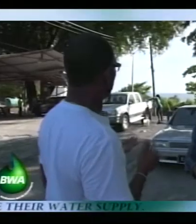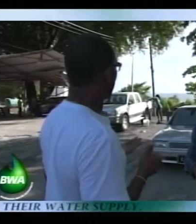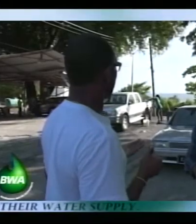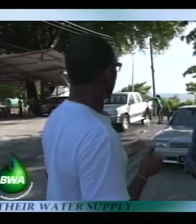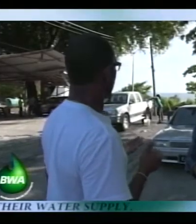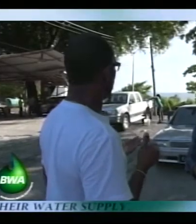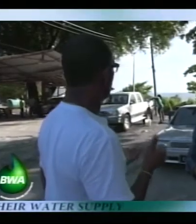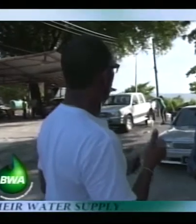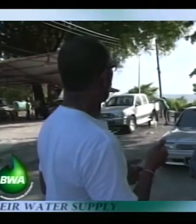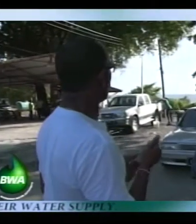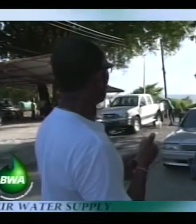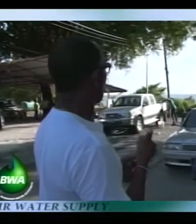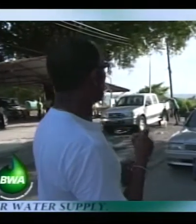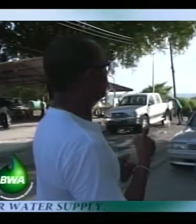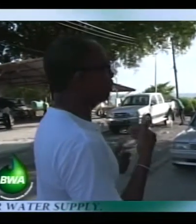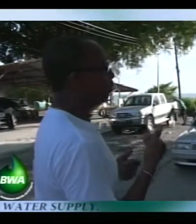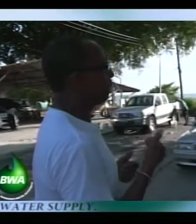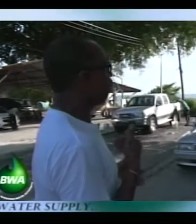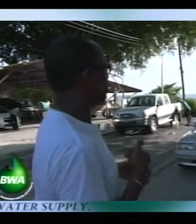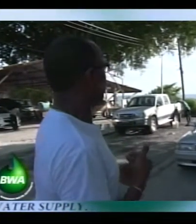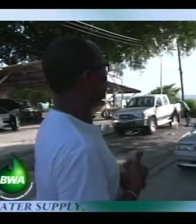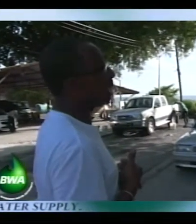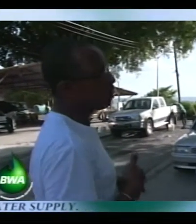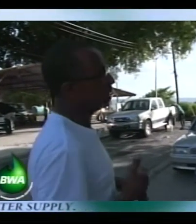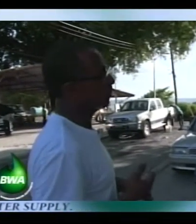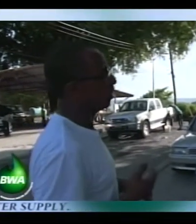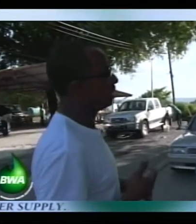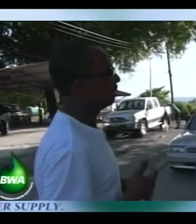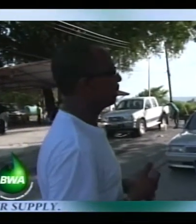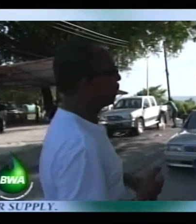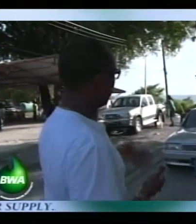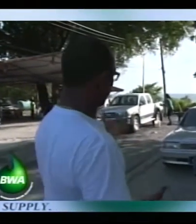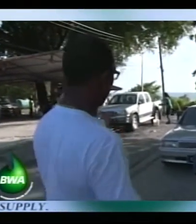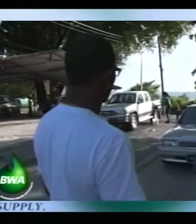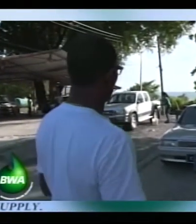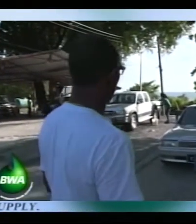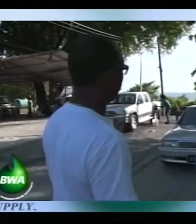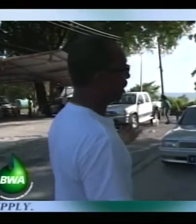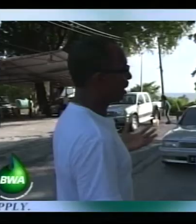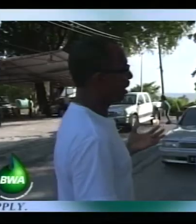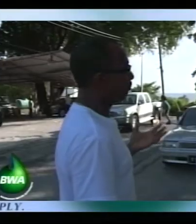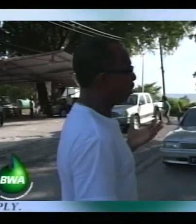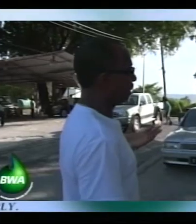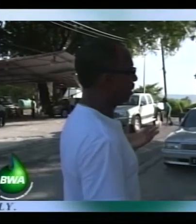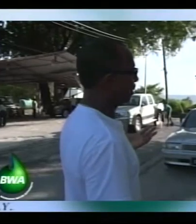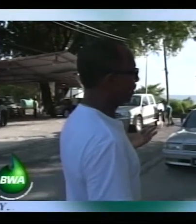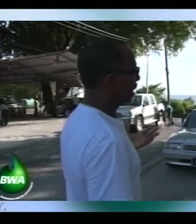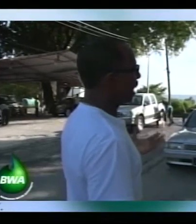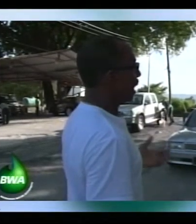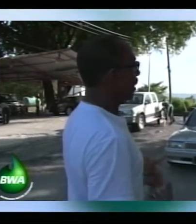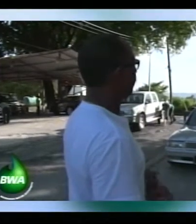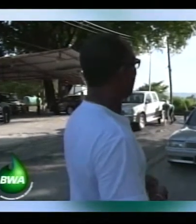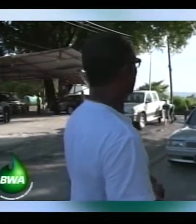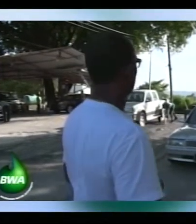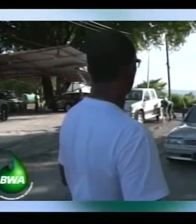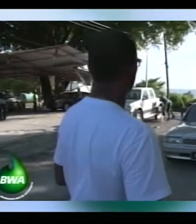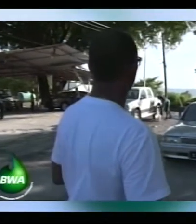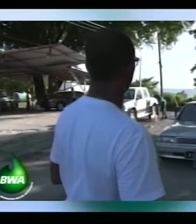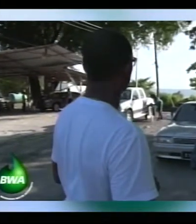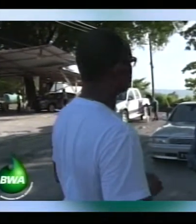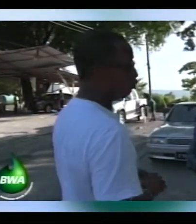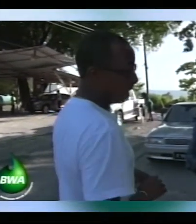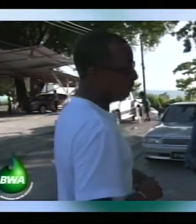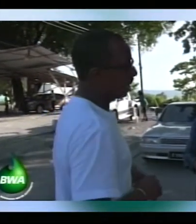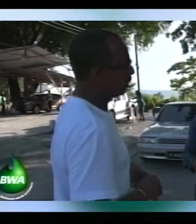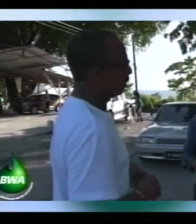we know that we can wash the entire body of a vehicle with a 5 gallon pail of water At times